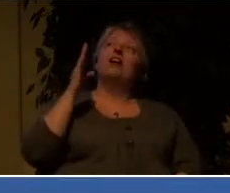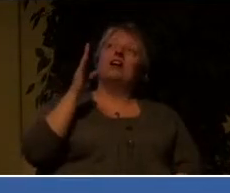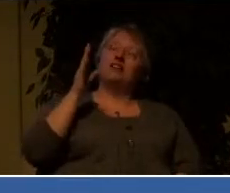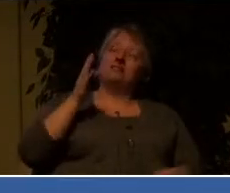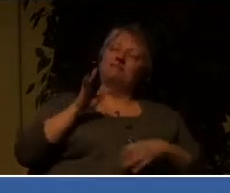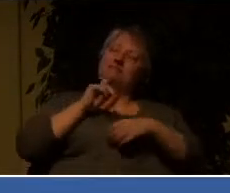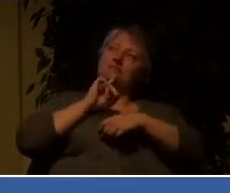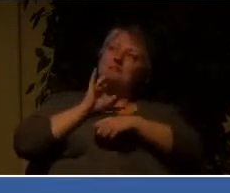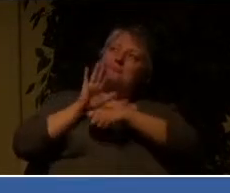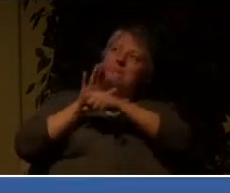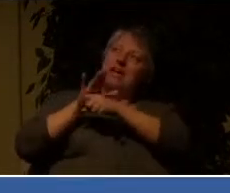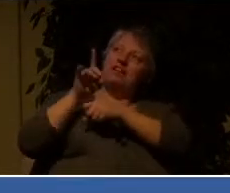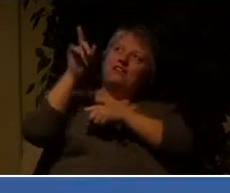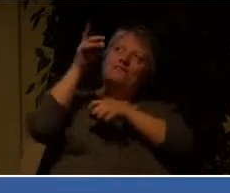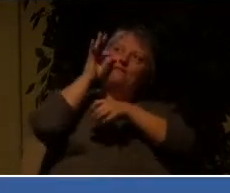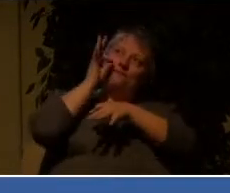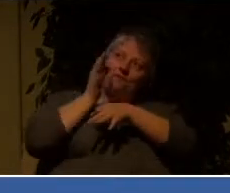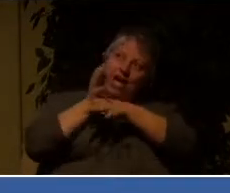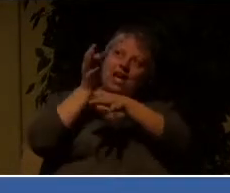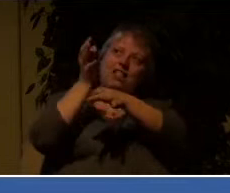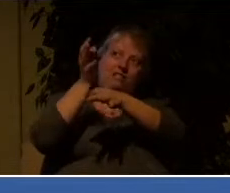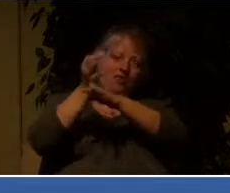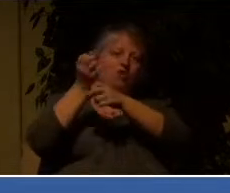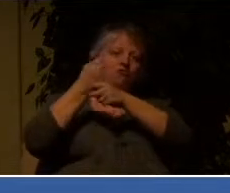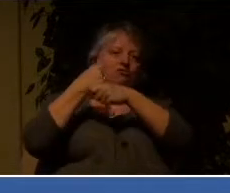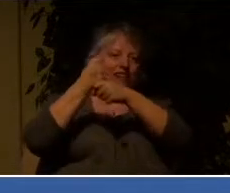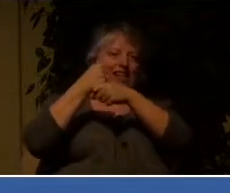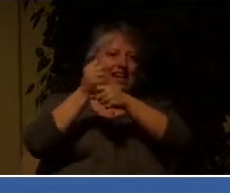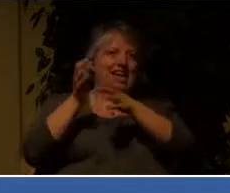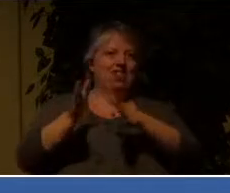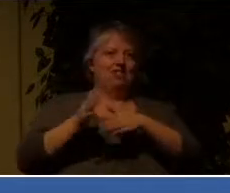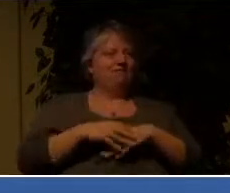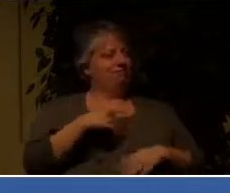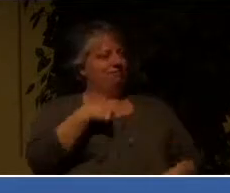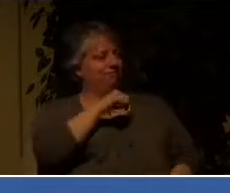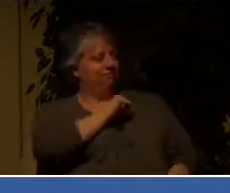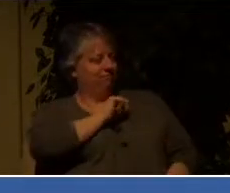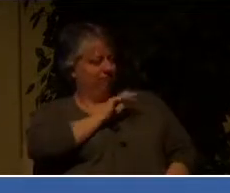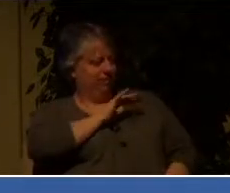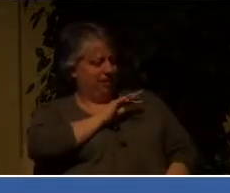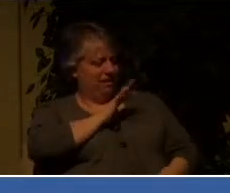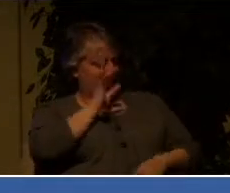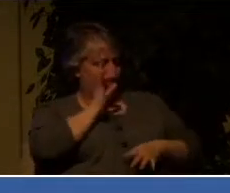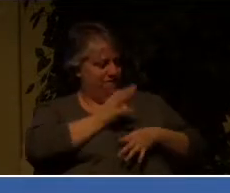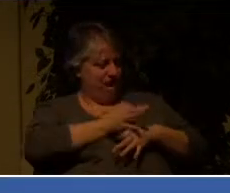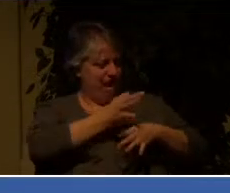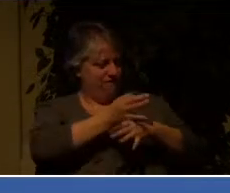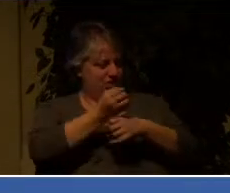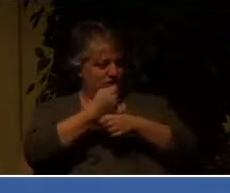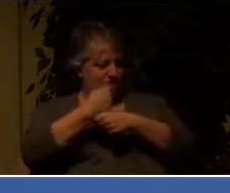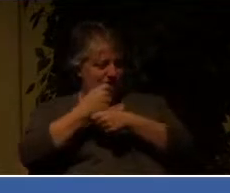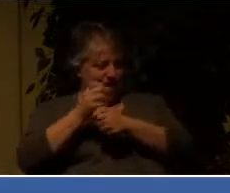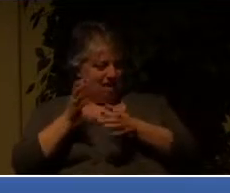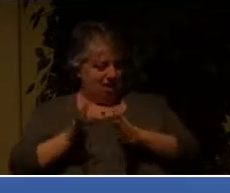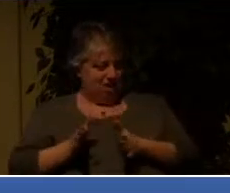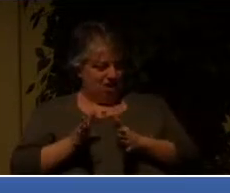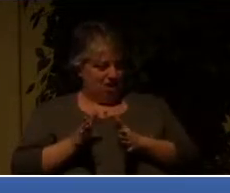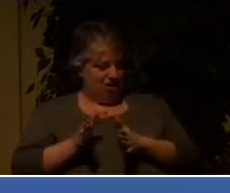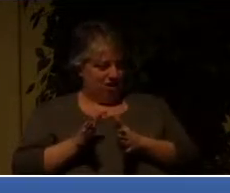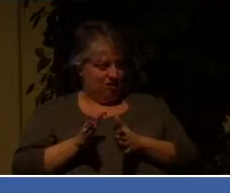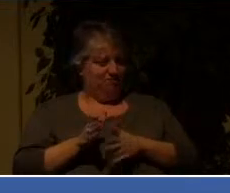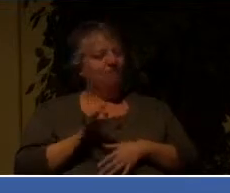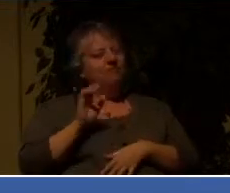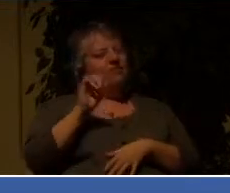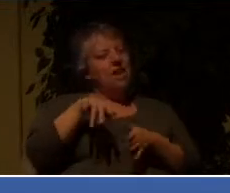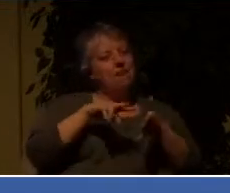and continue to do good. I'm intrigued by those words, faithful creator, because what